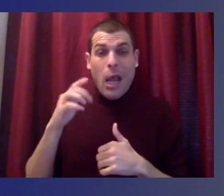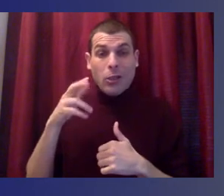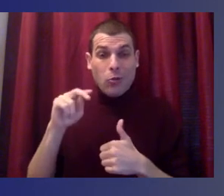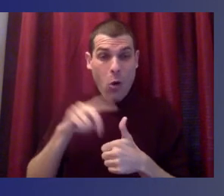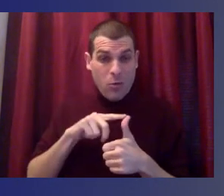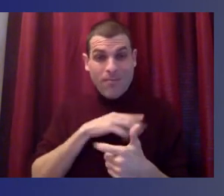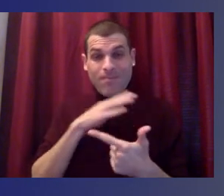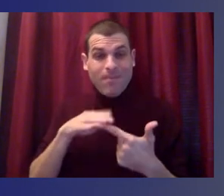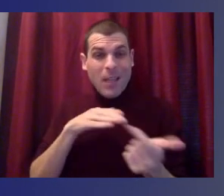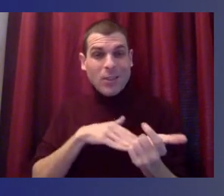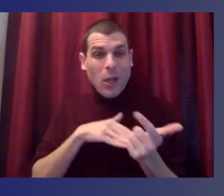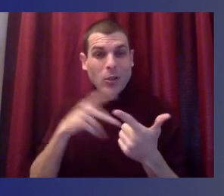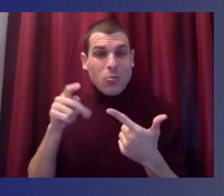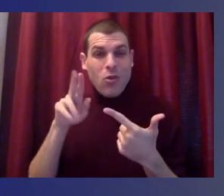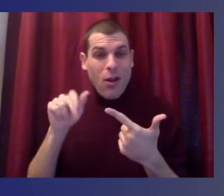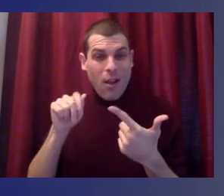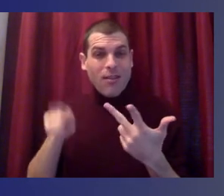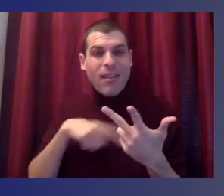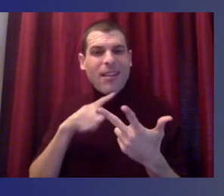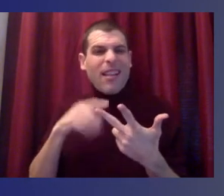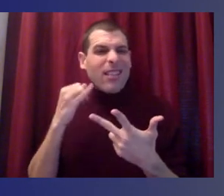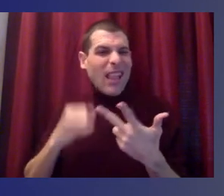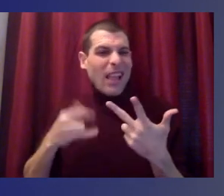Pereira and then Superintendent Guerrero.